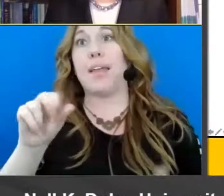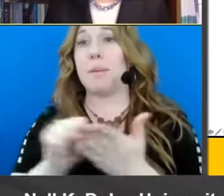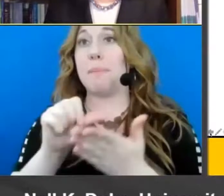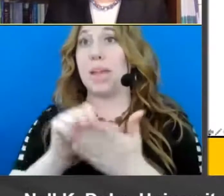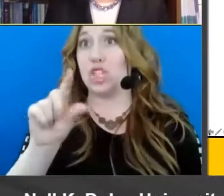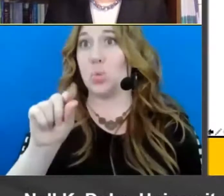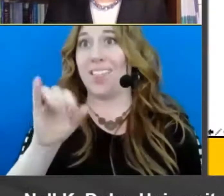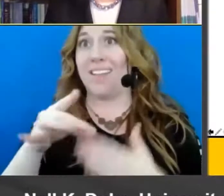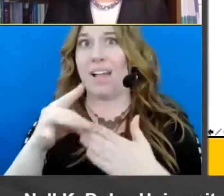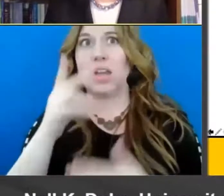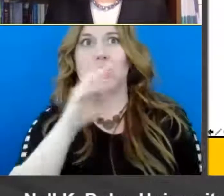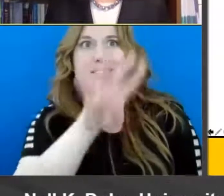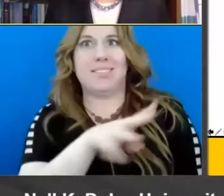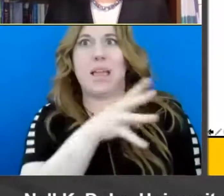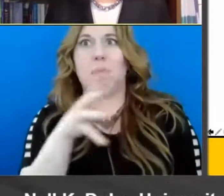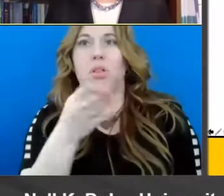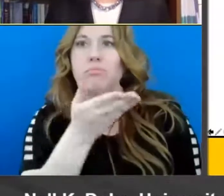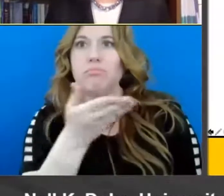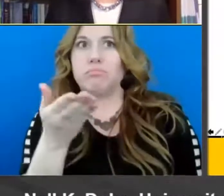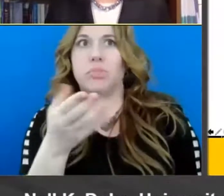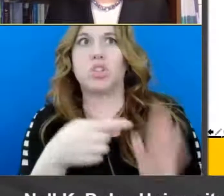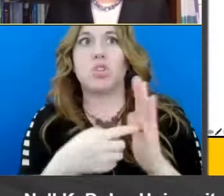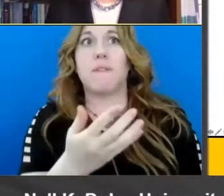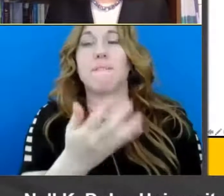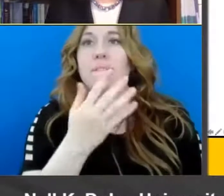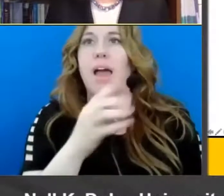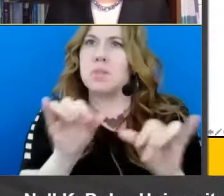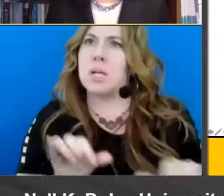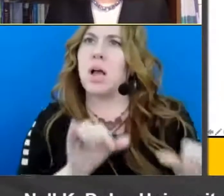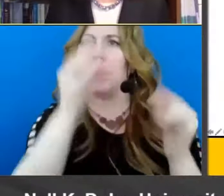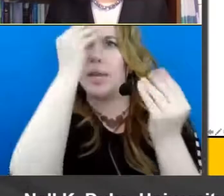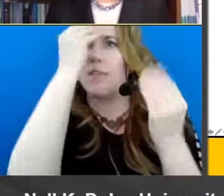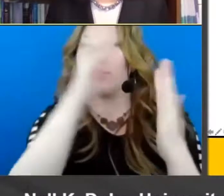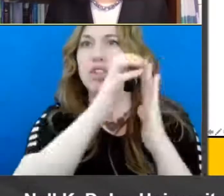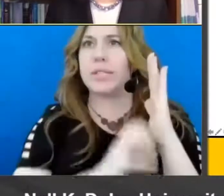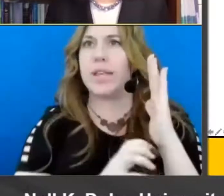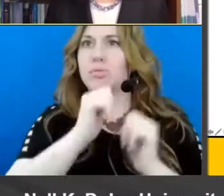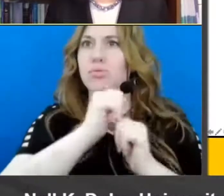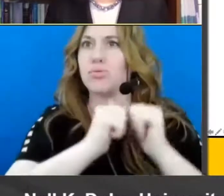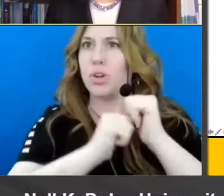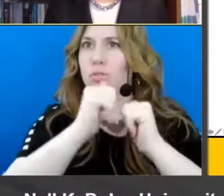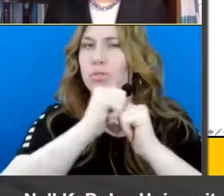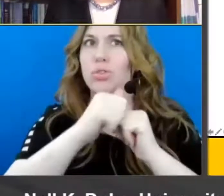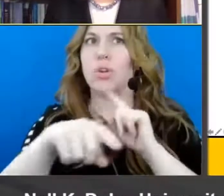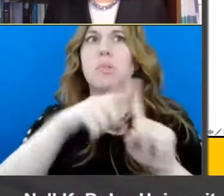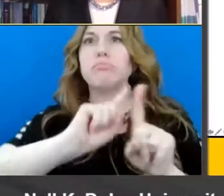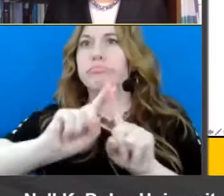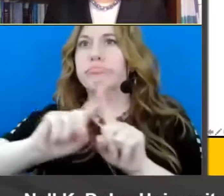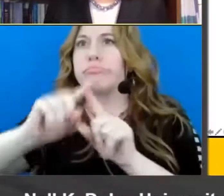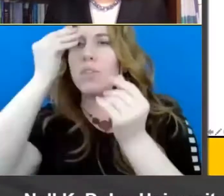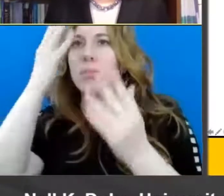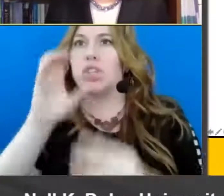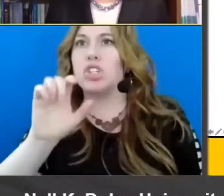can see this table that presents five common informational text structures along with various information like clue